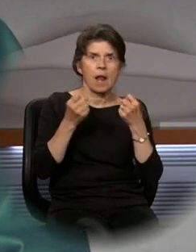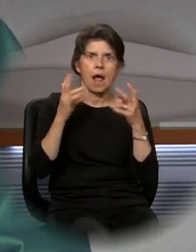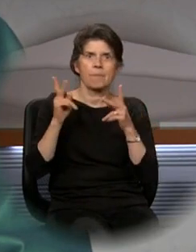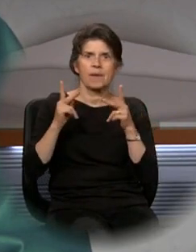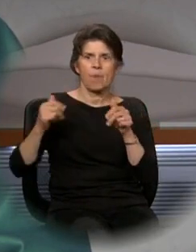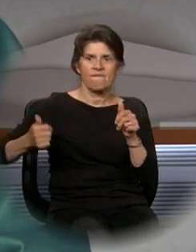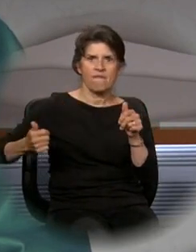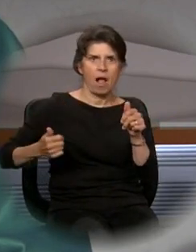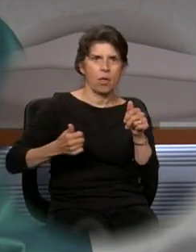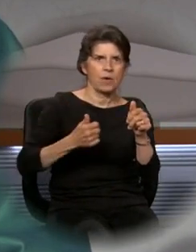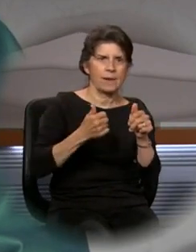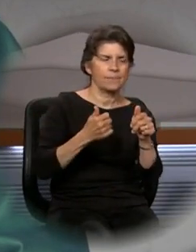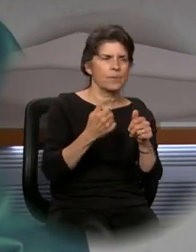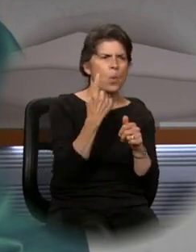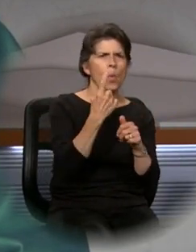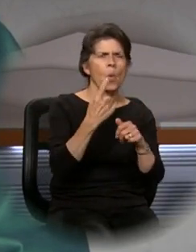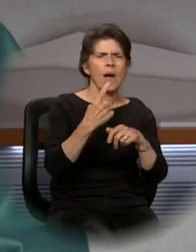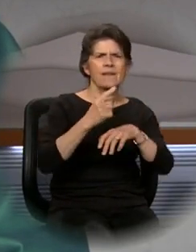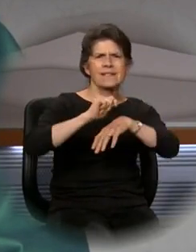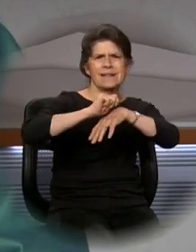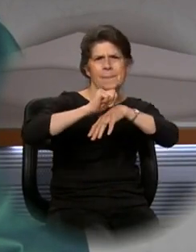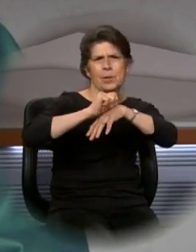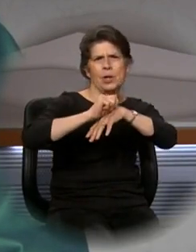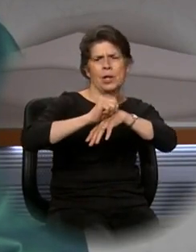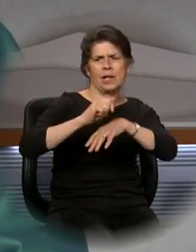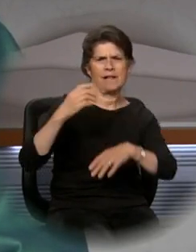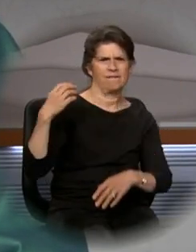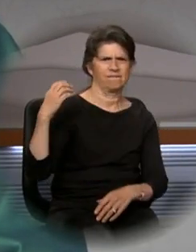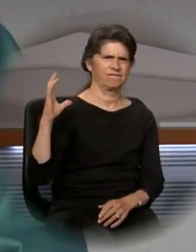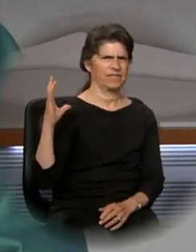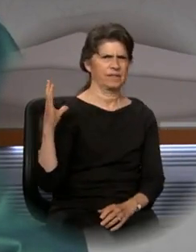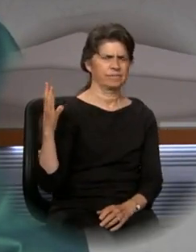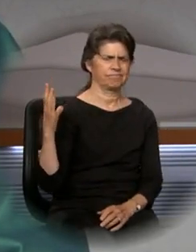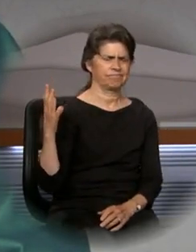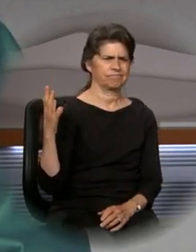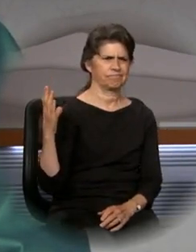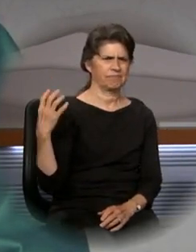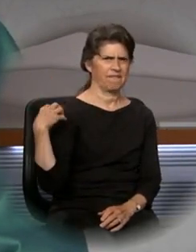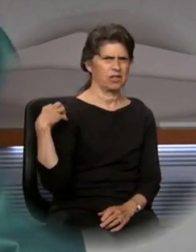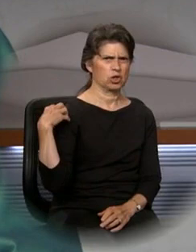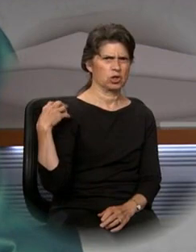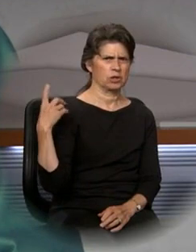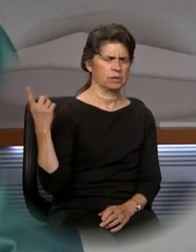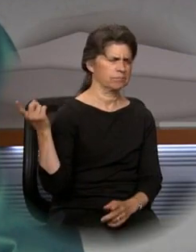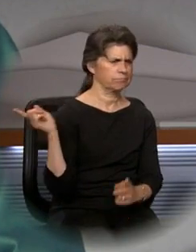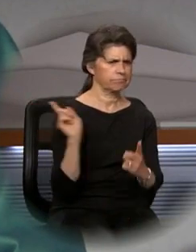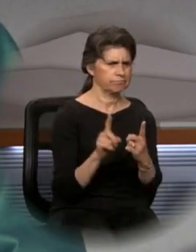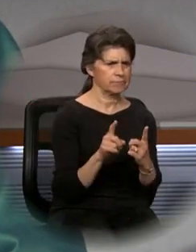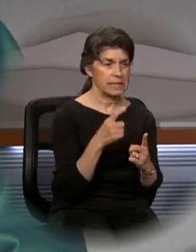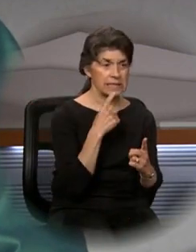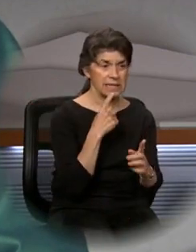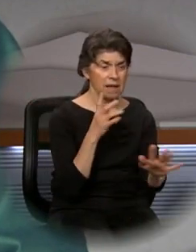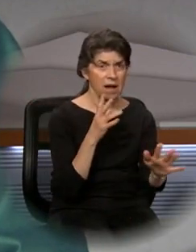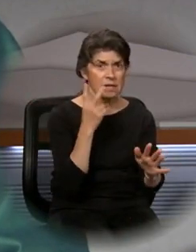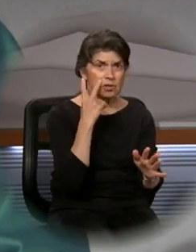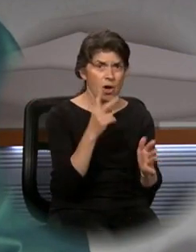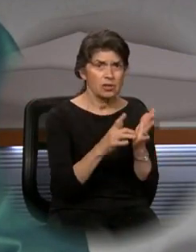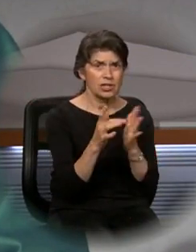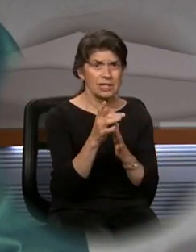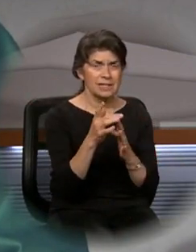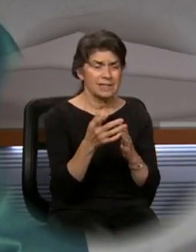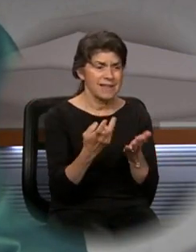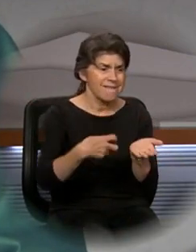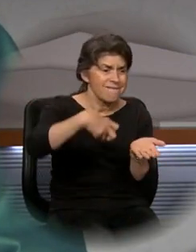One of the synagogue officials, named Jairus, came forward. Seeing him, he fell at his feet and pleaded